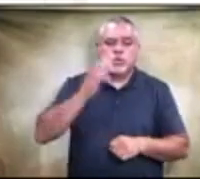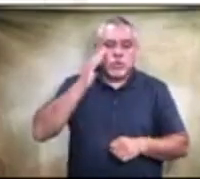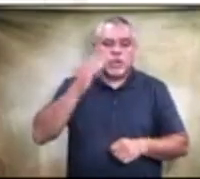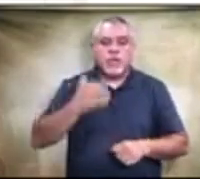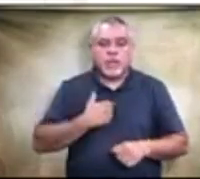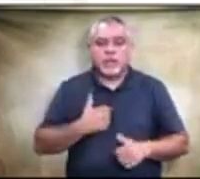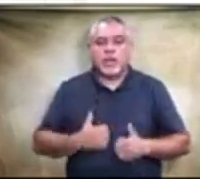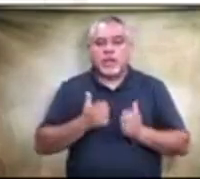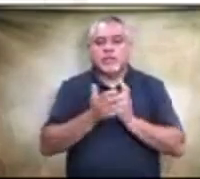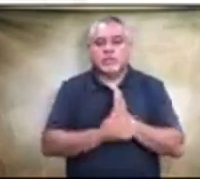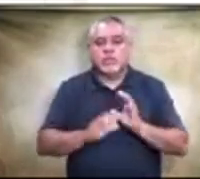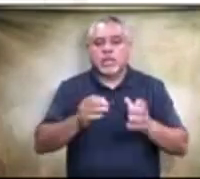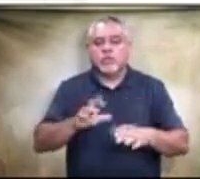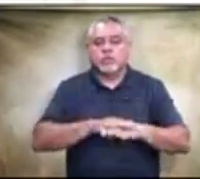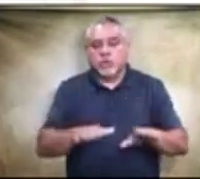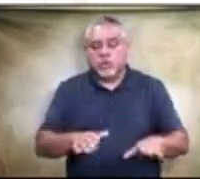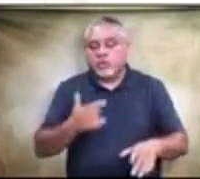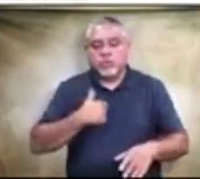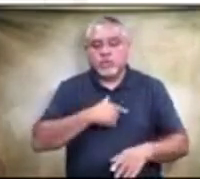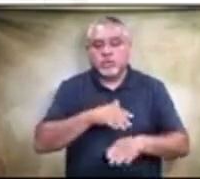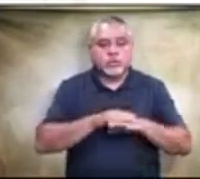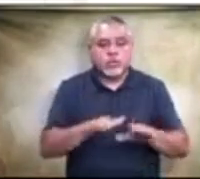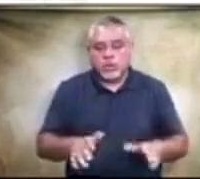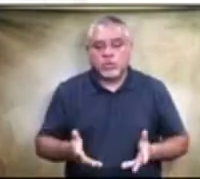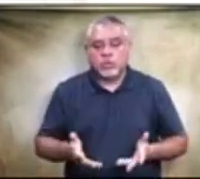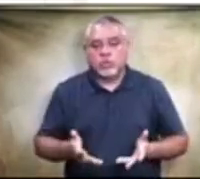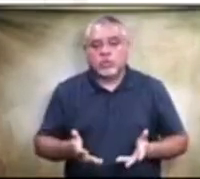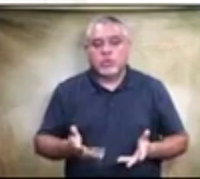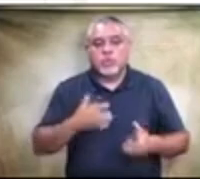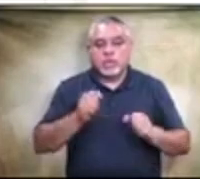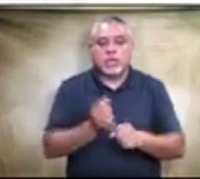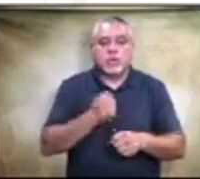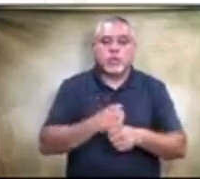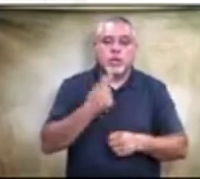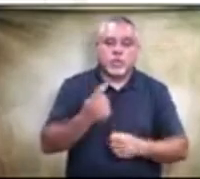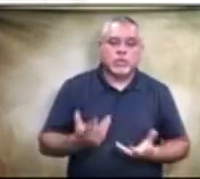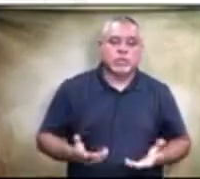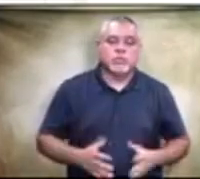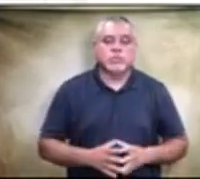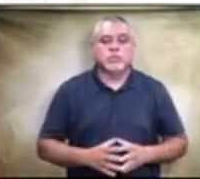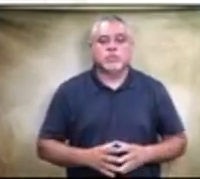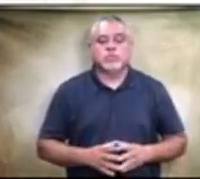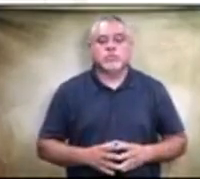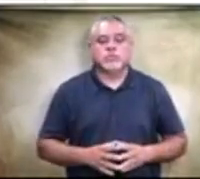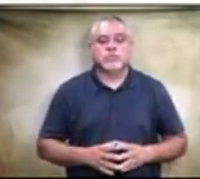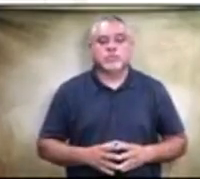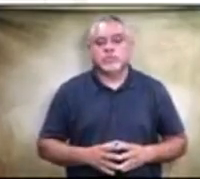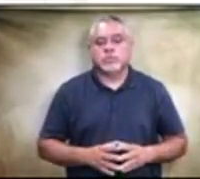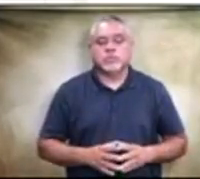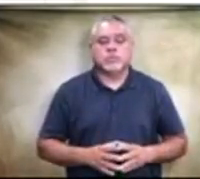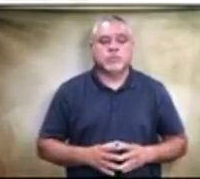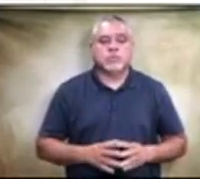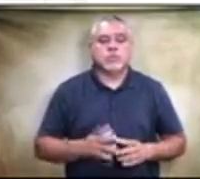class or we don't. And if we don't, um, if we can create one, cause we should. We will,